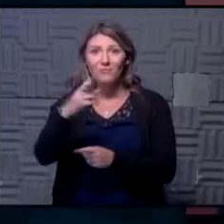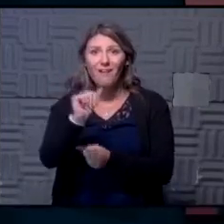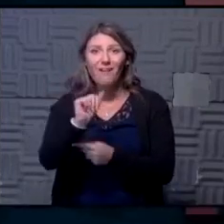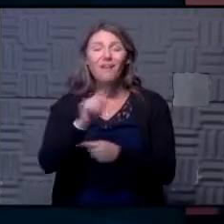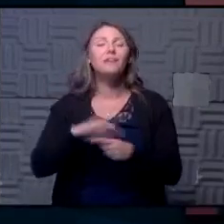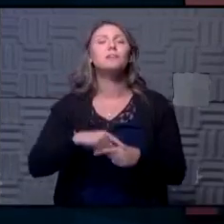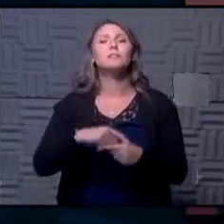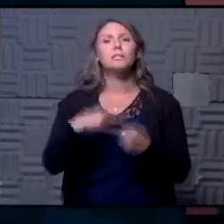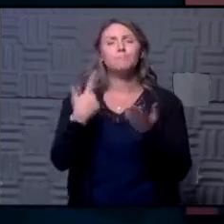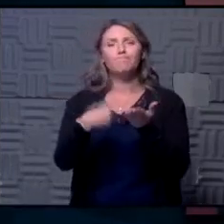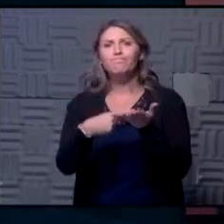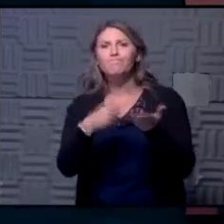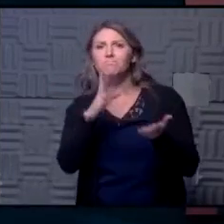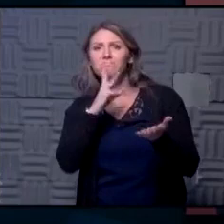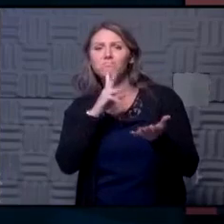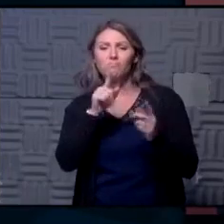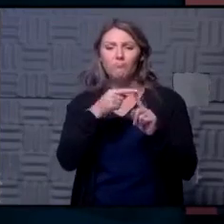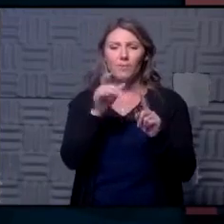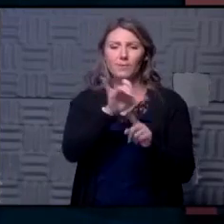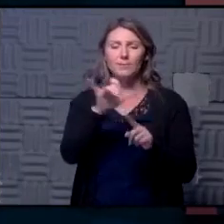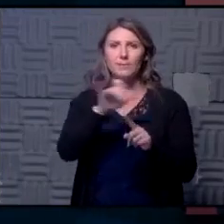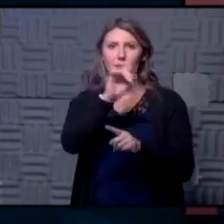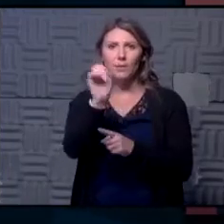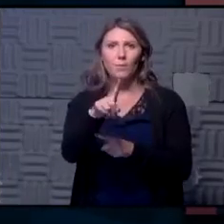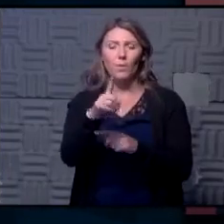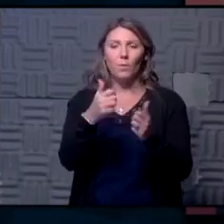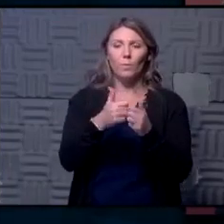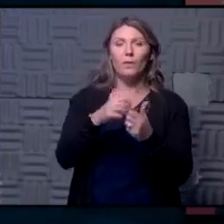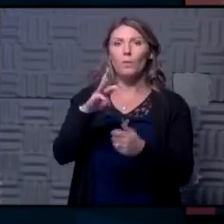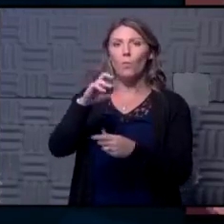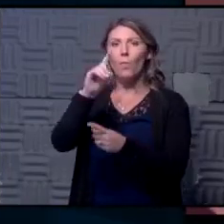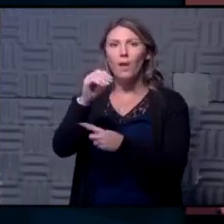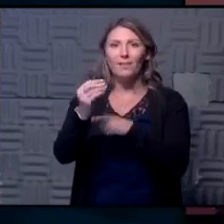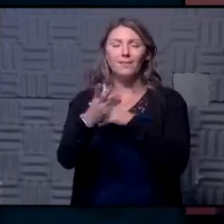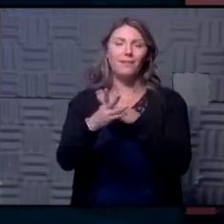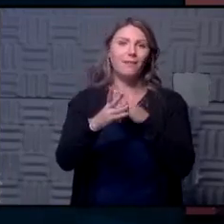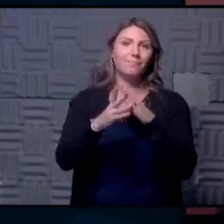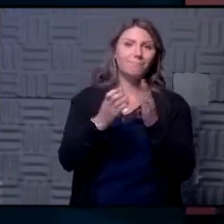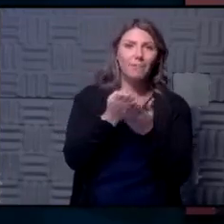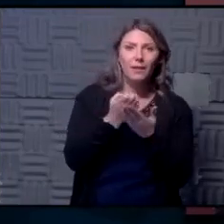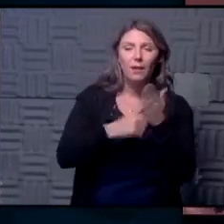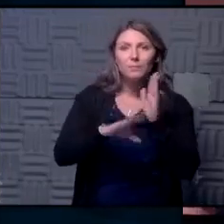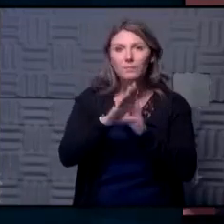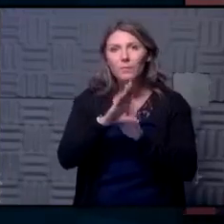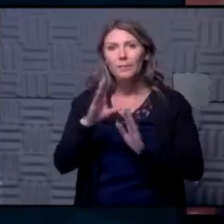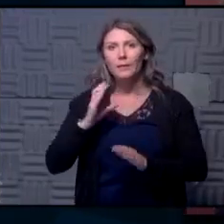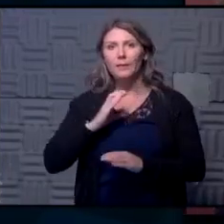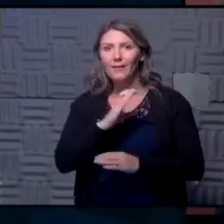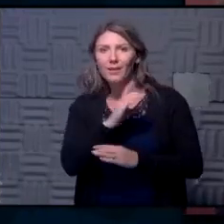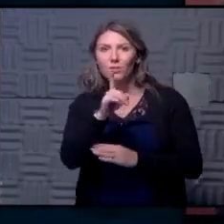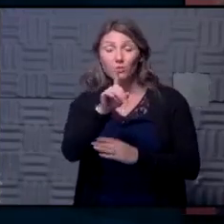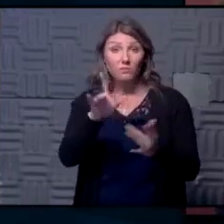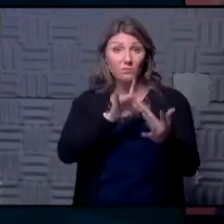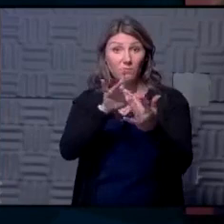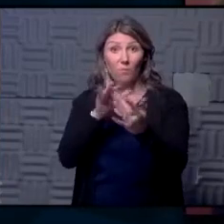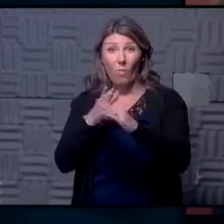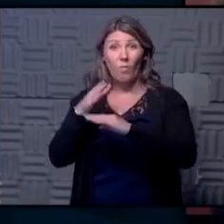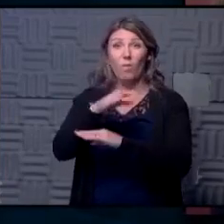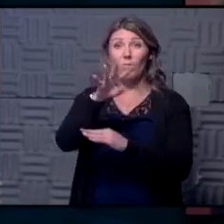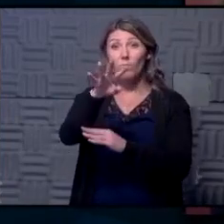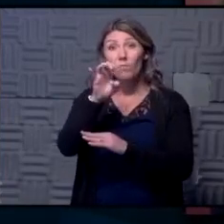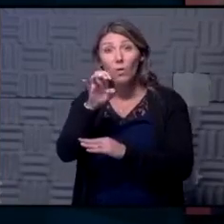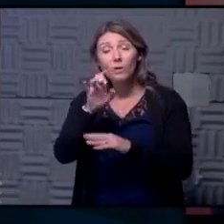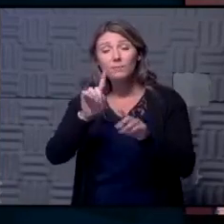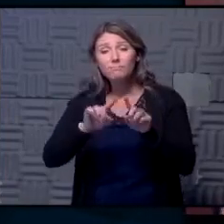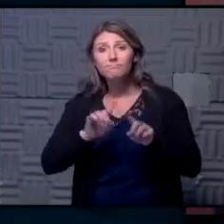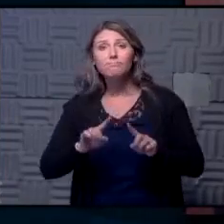talk to me uh kind of the same question with the wyandotte economic development council you said you've helped over reached out to over 400 different